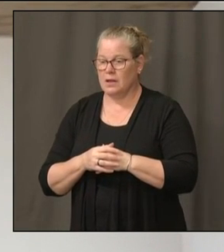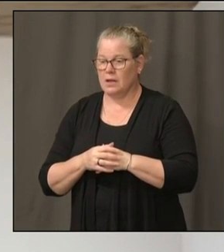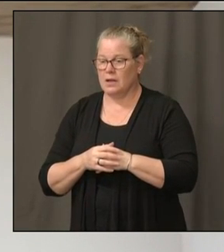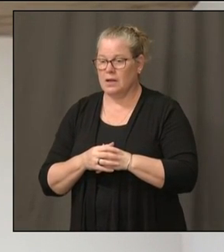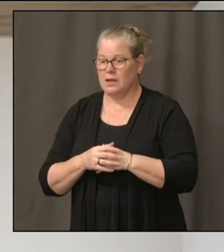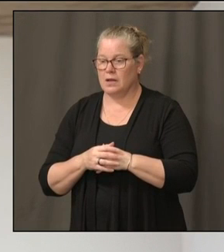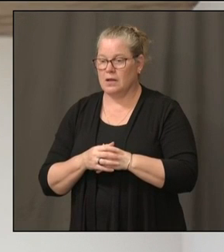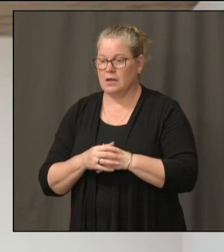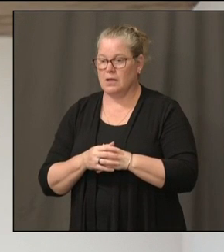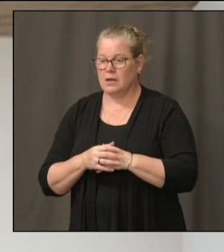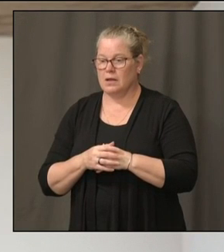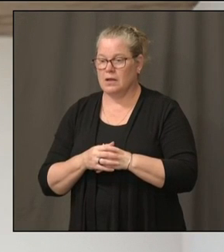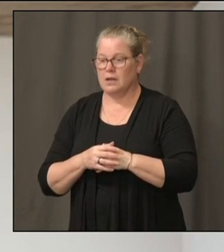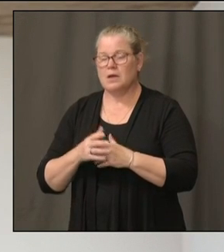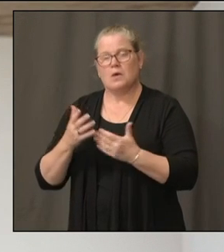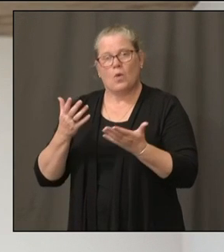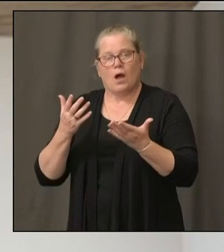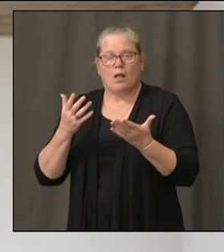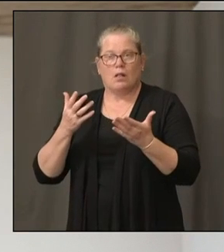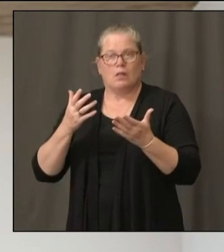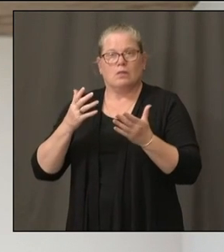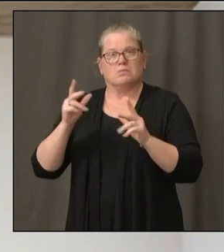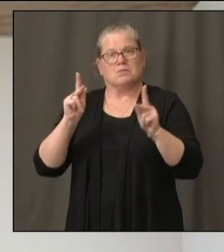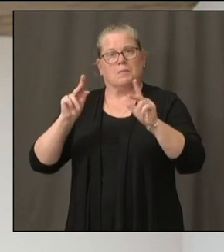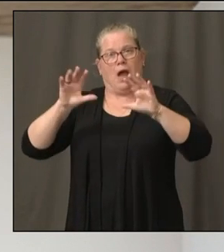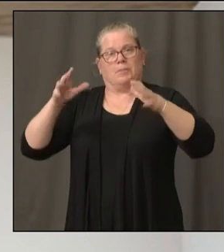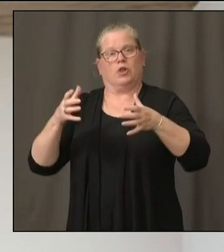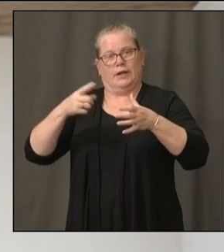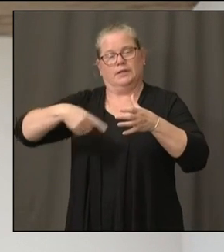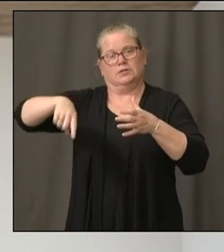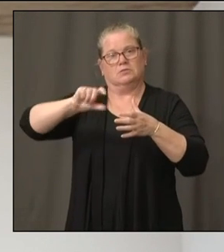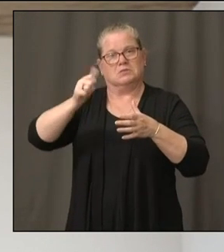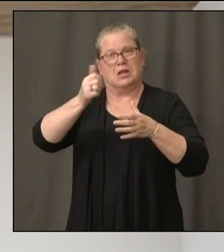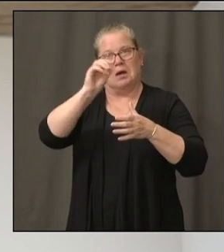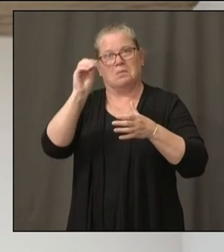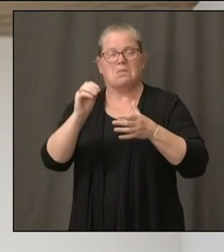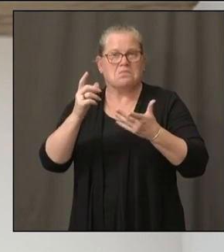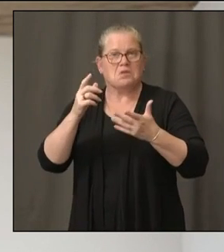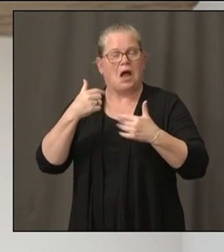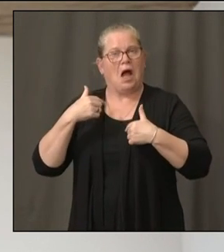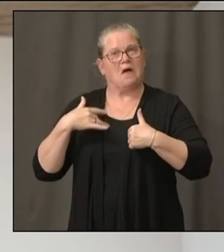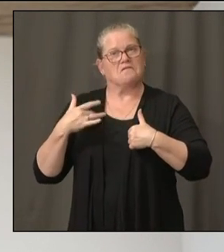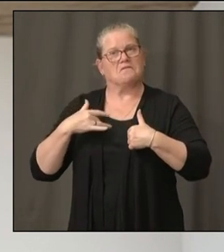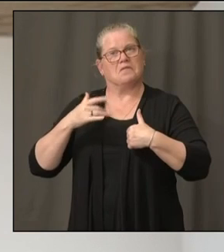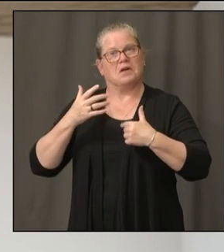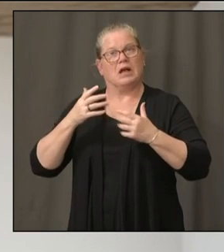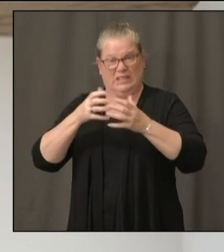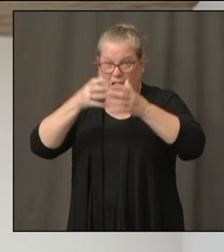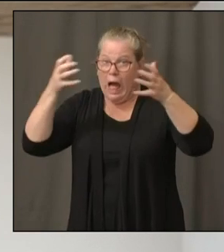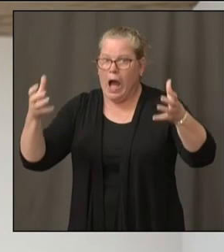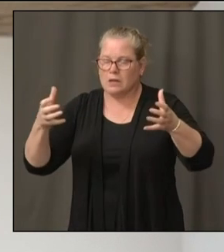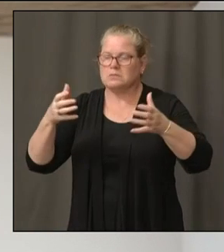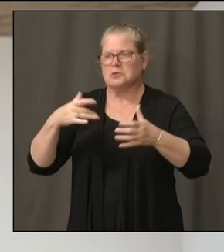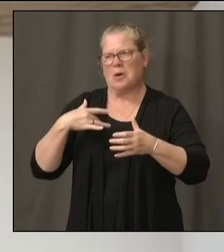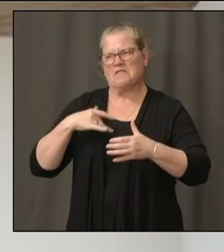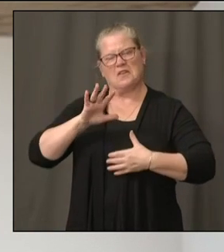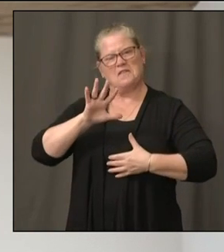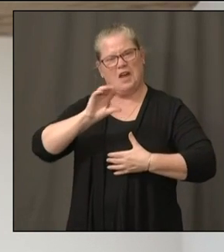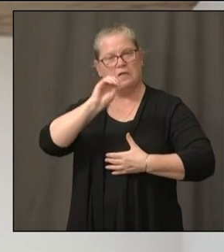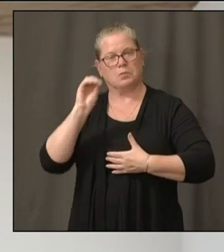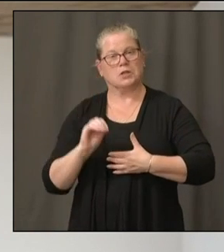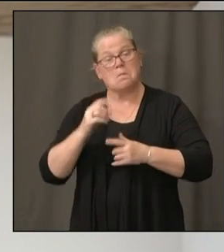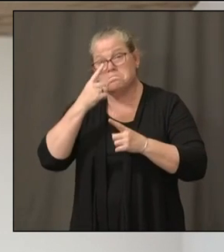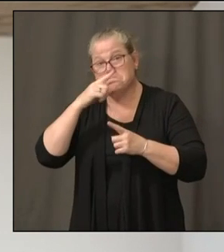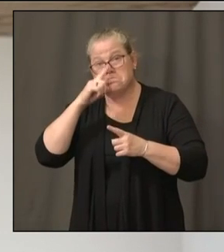I mean, 5%. And so I'd be happy to talk more about the numbers, you know, on a different forum.